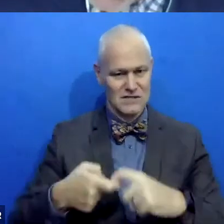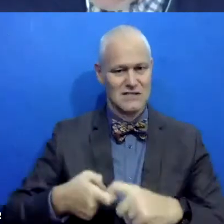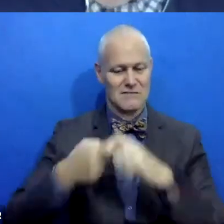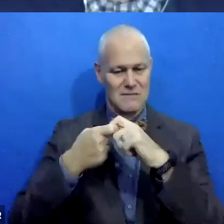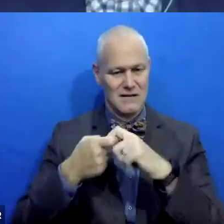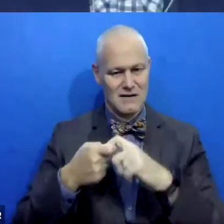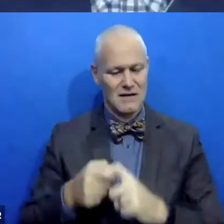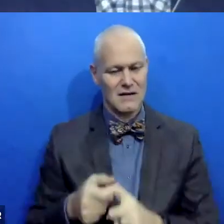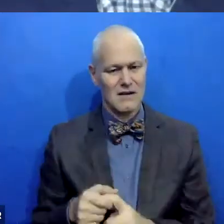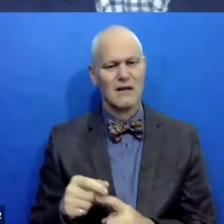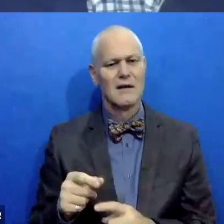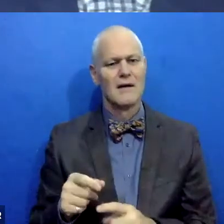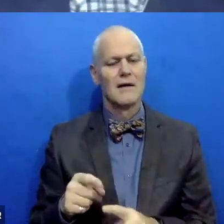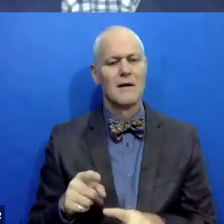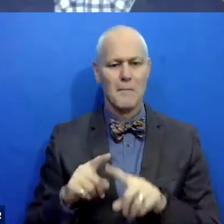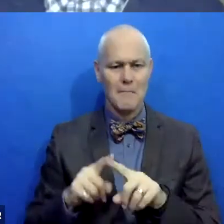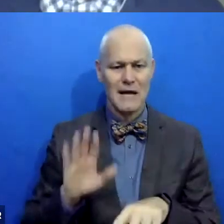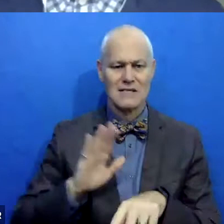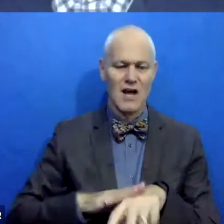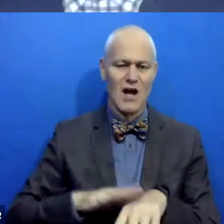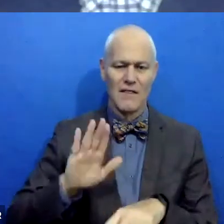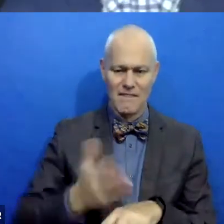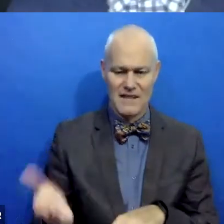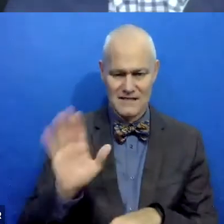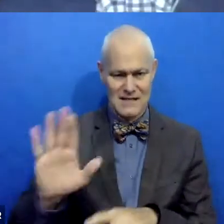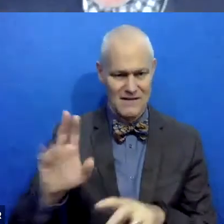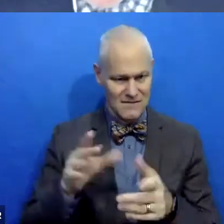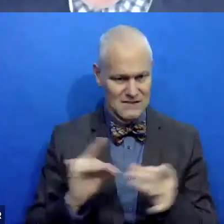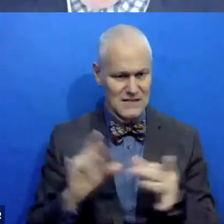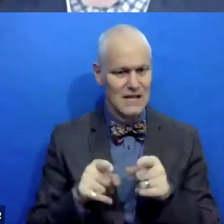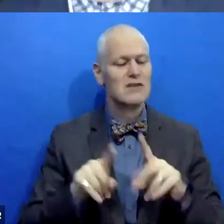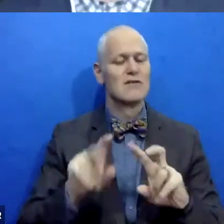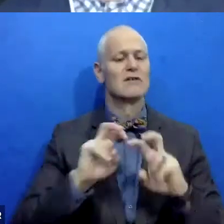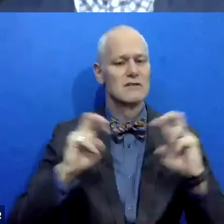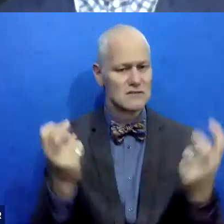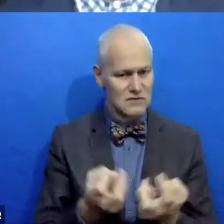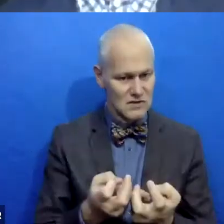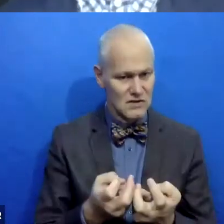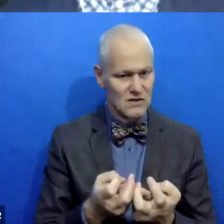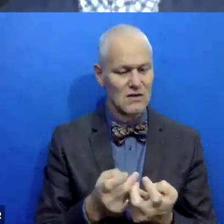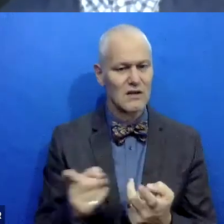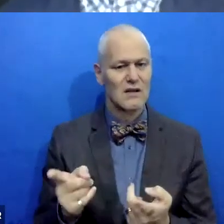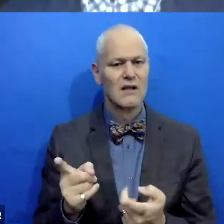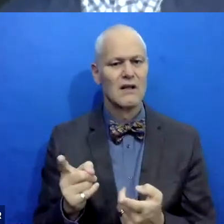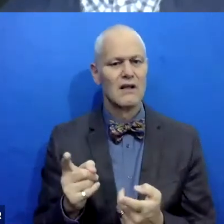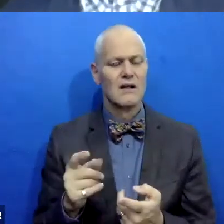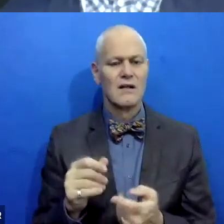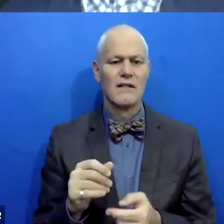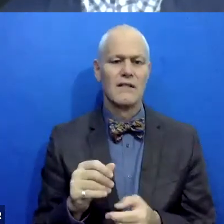based on things he has directly said in circle has been remarkably financially abusive